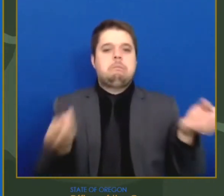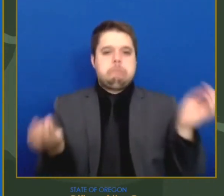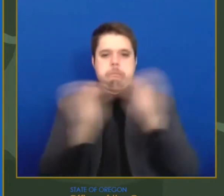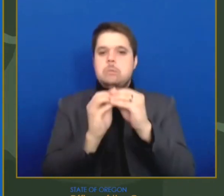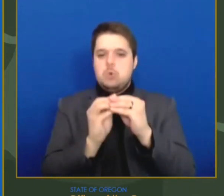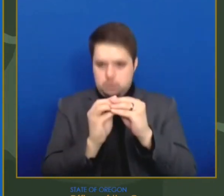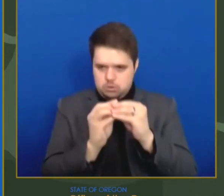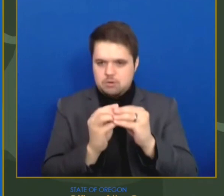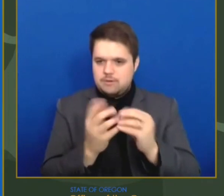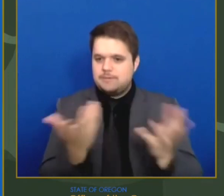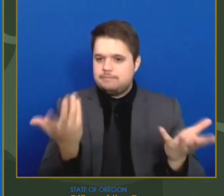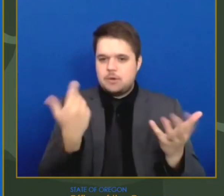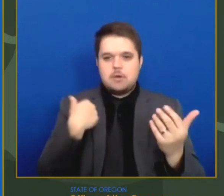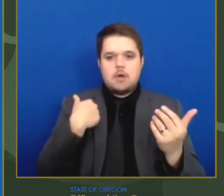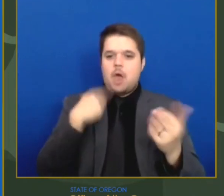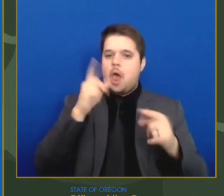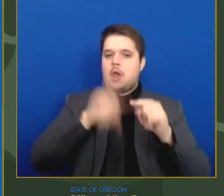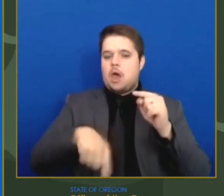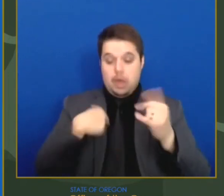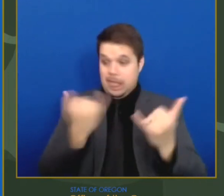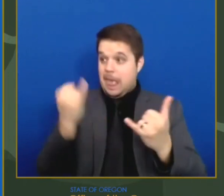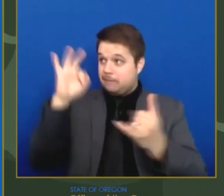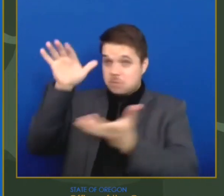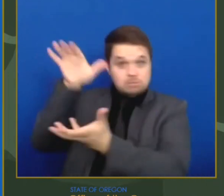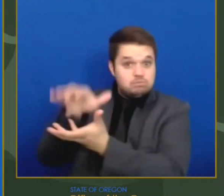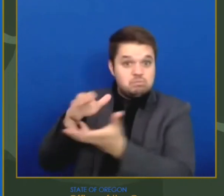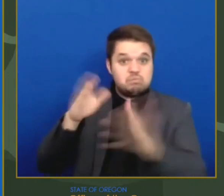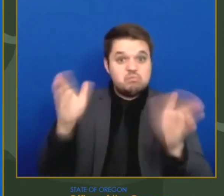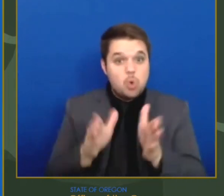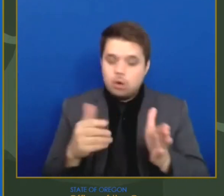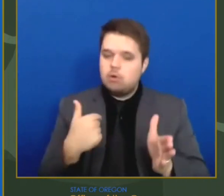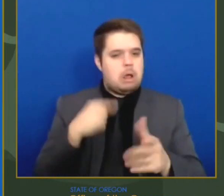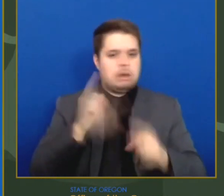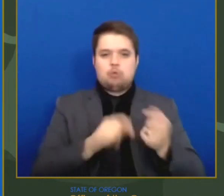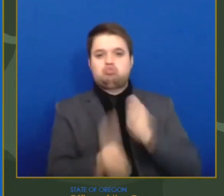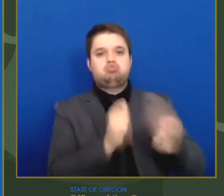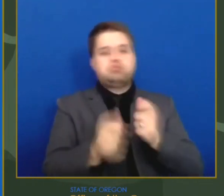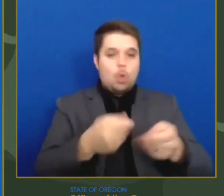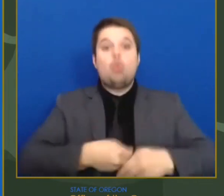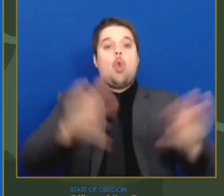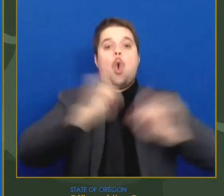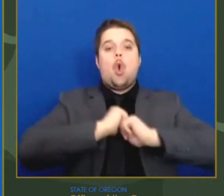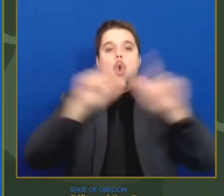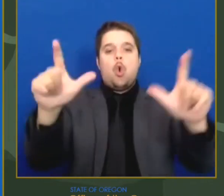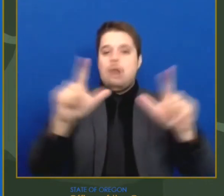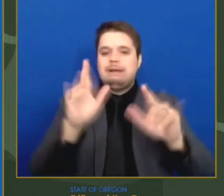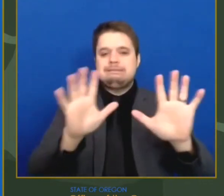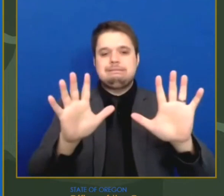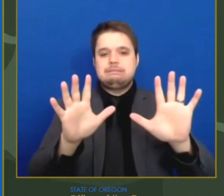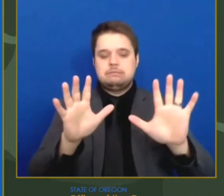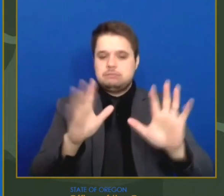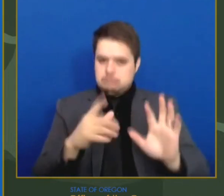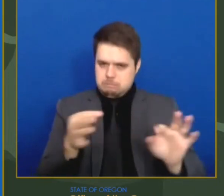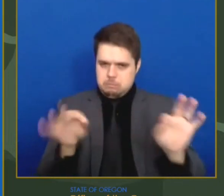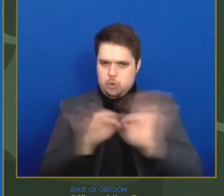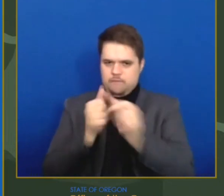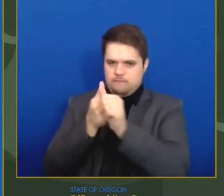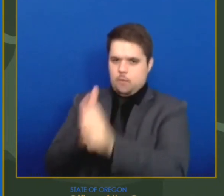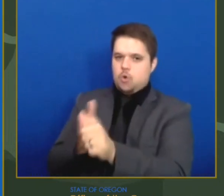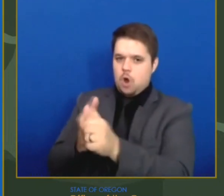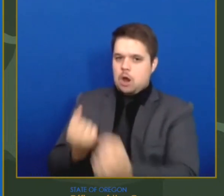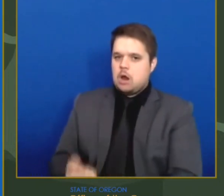worker or anyone else that we're adjusting our timelines. We know the previous administration made major announcements that they weren't able to fulfill.